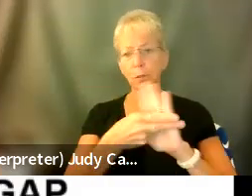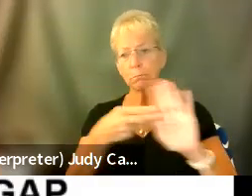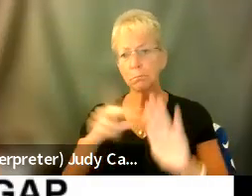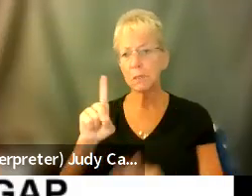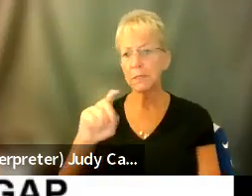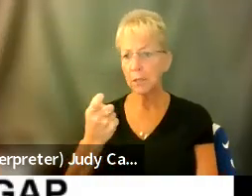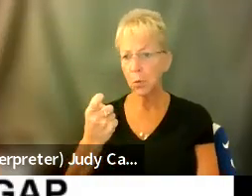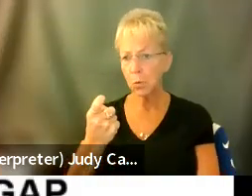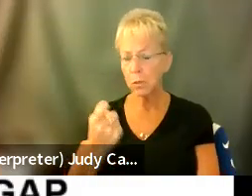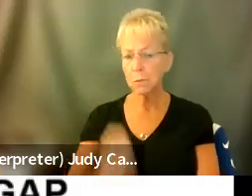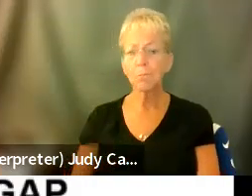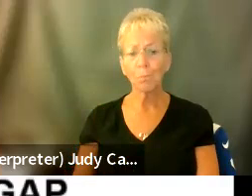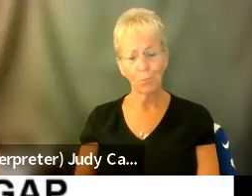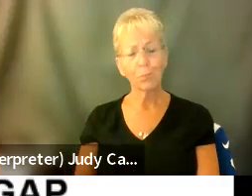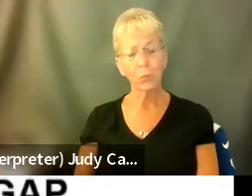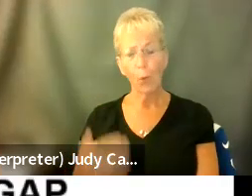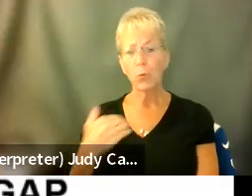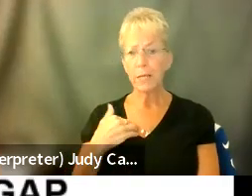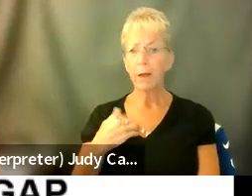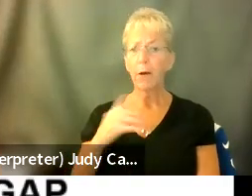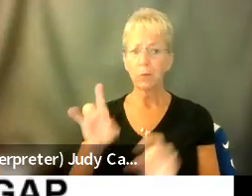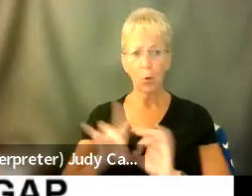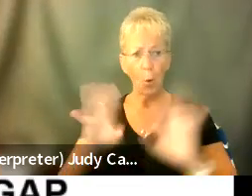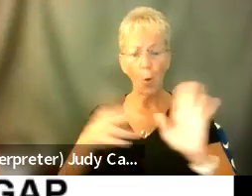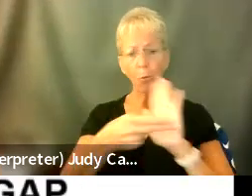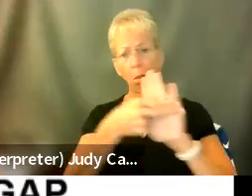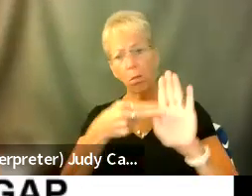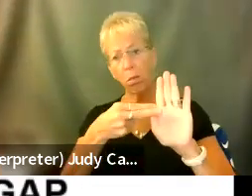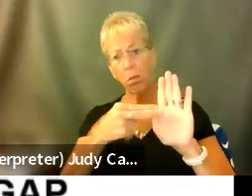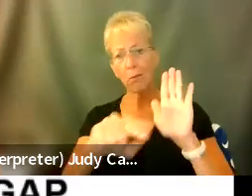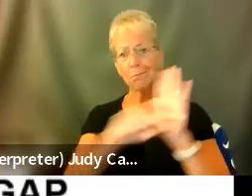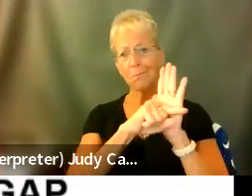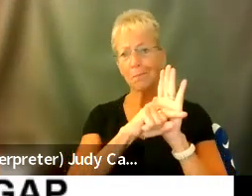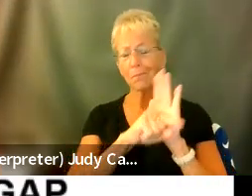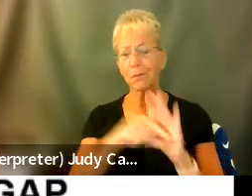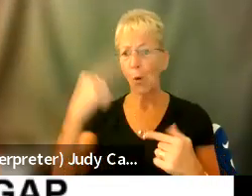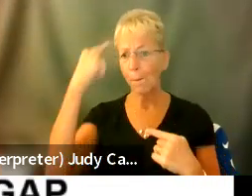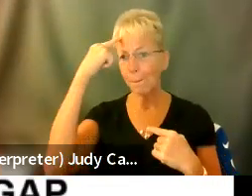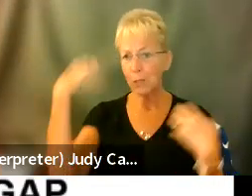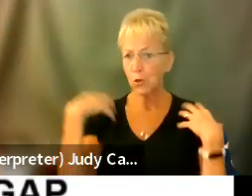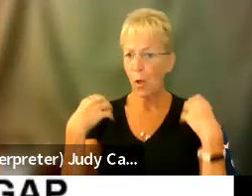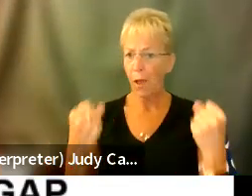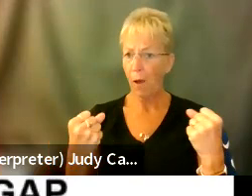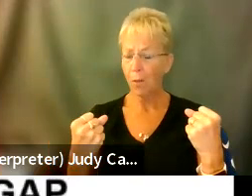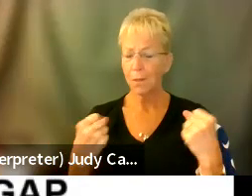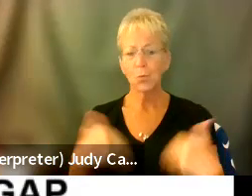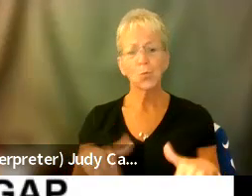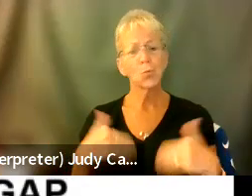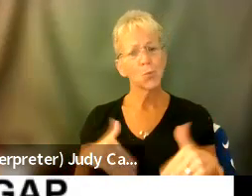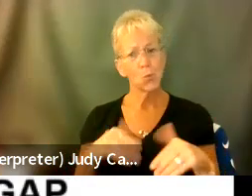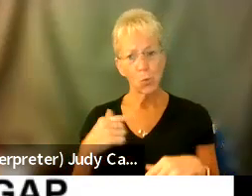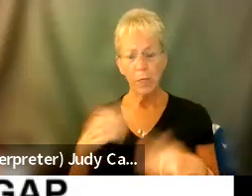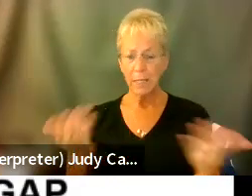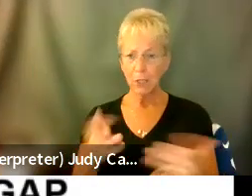do have a horrible, um, stigma of mental health and invisible disability, mental health in our